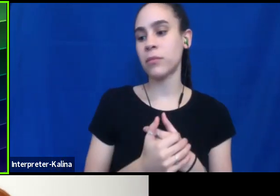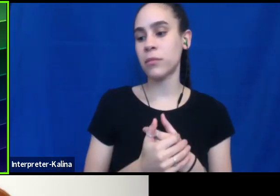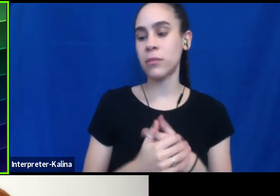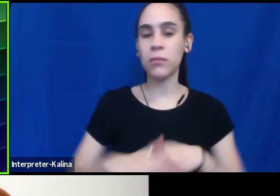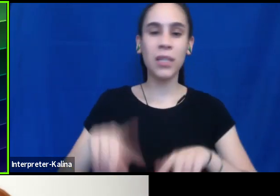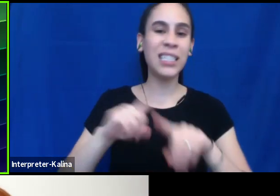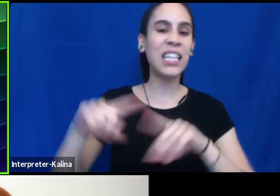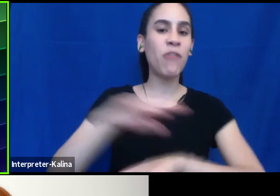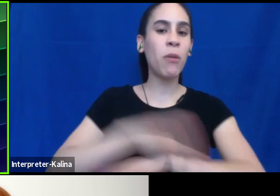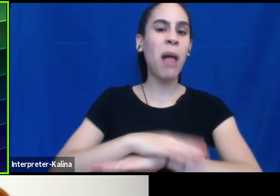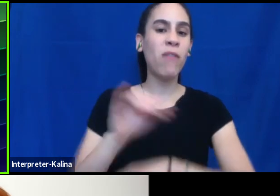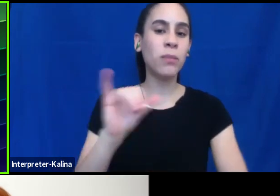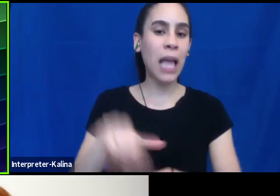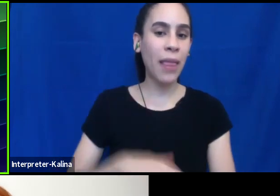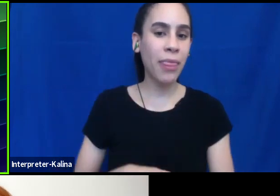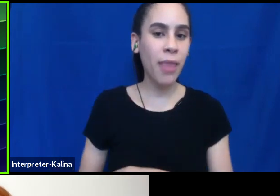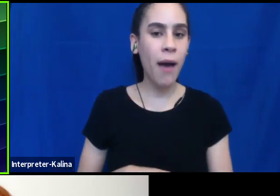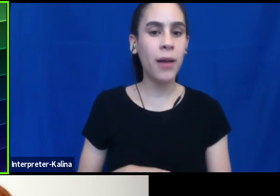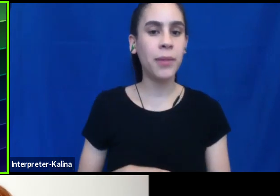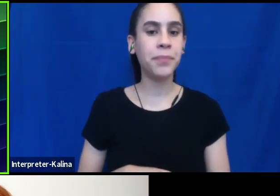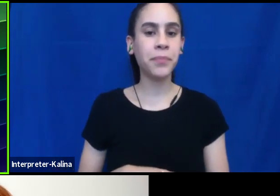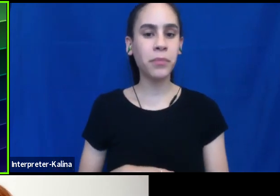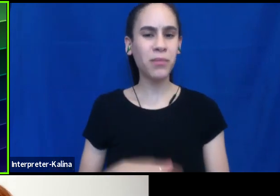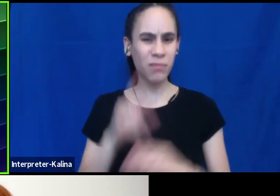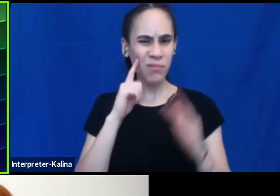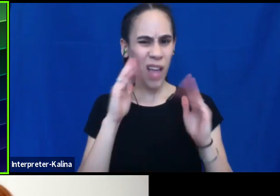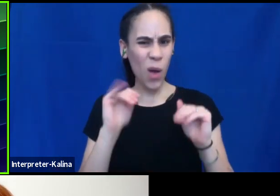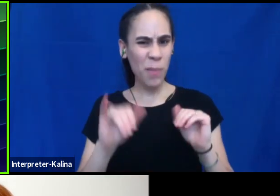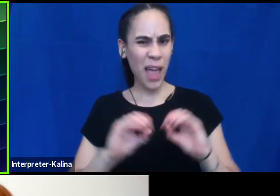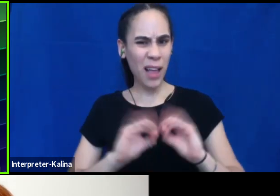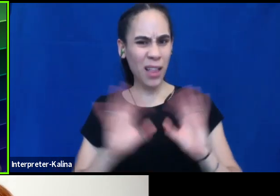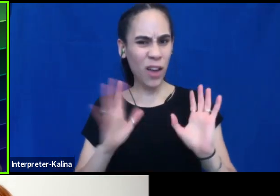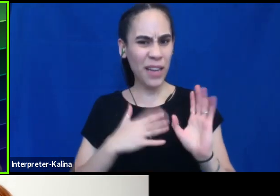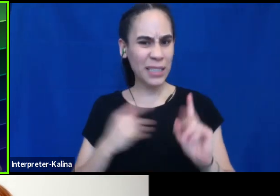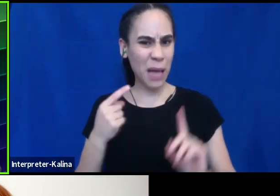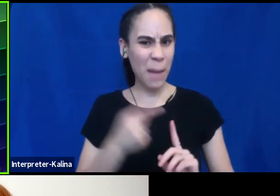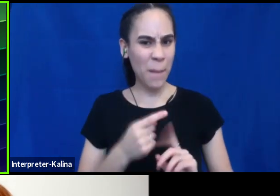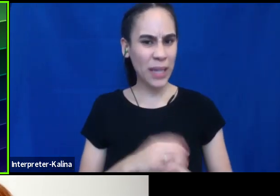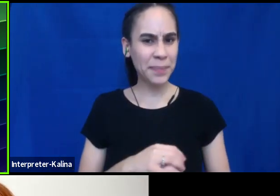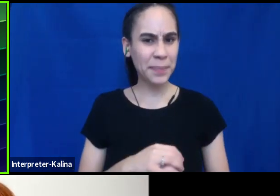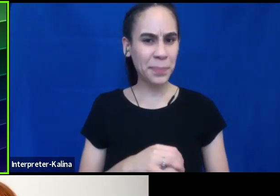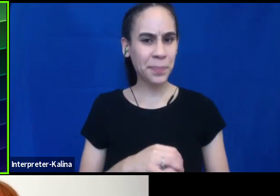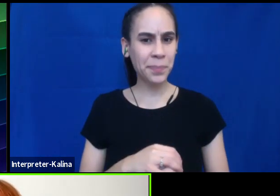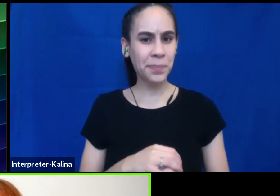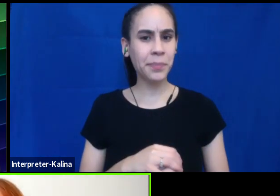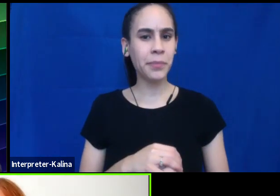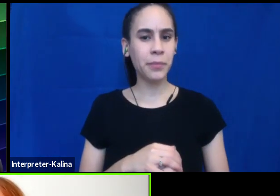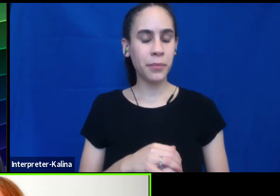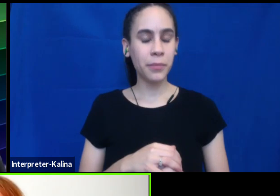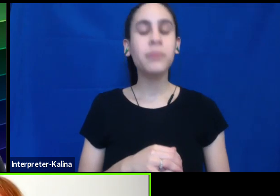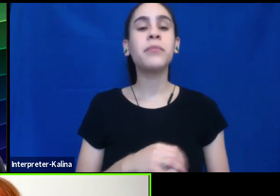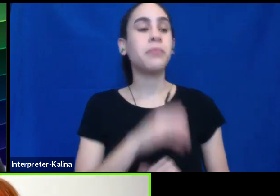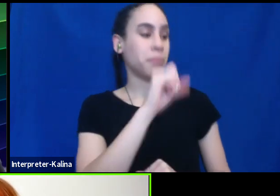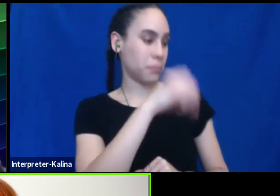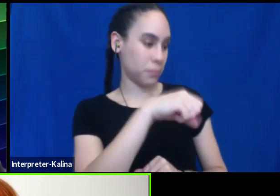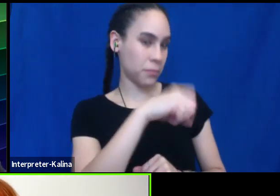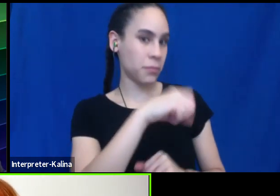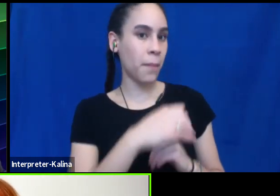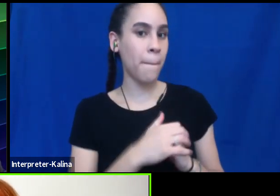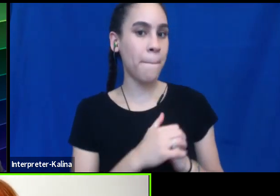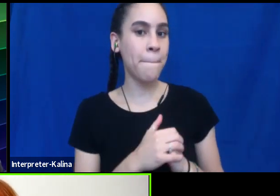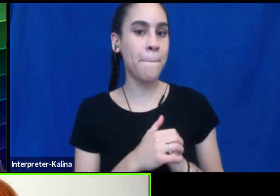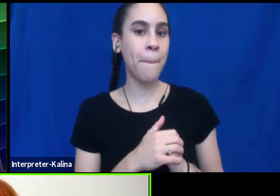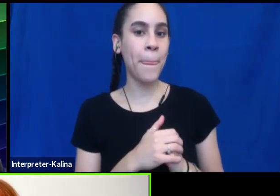different platforms like that. I hope that clarified my point. Um, yeah, and it will, uh,